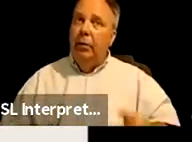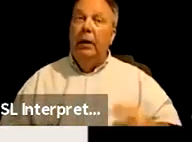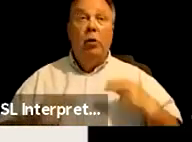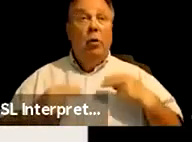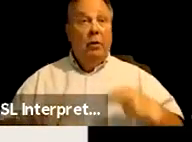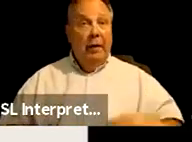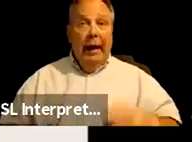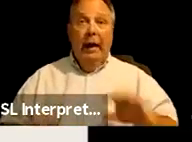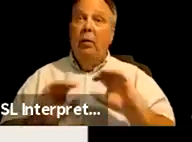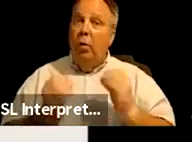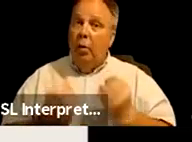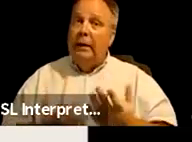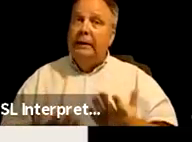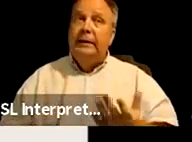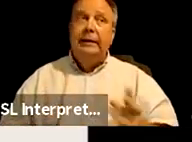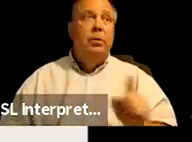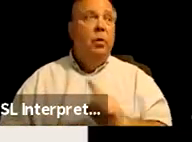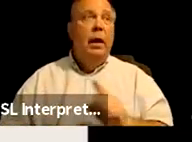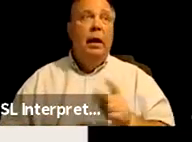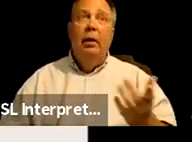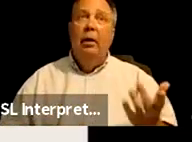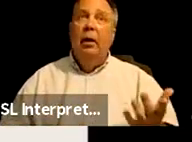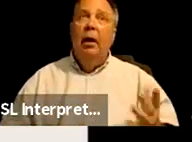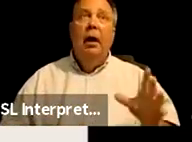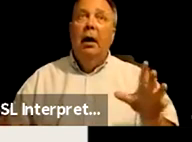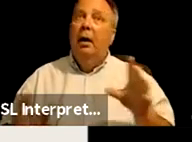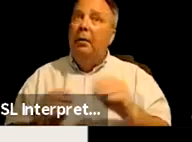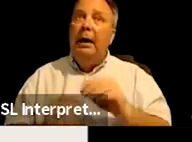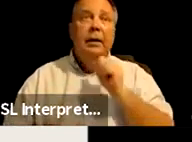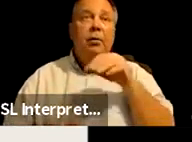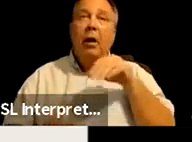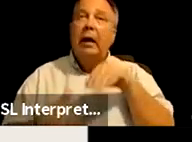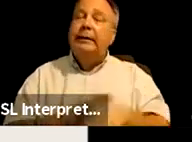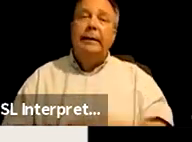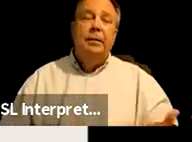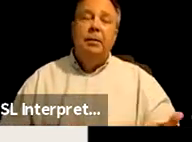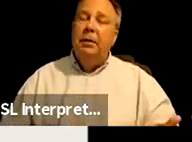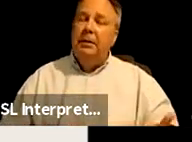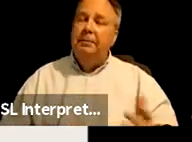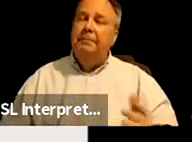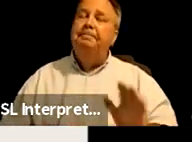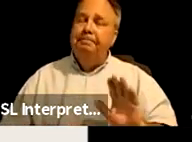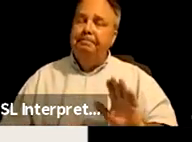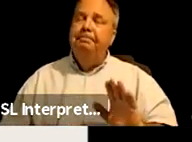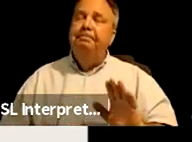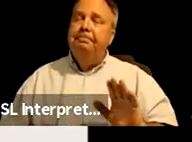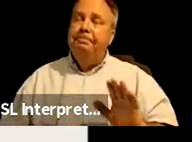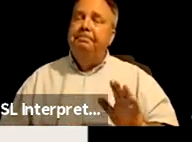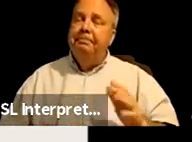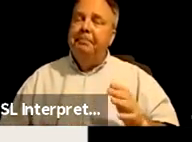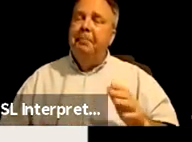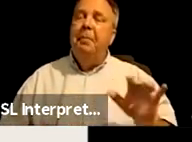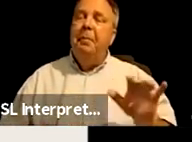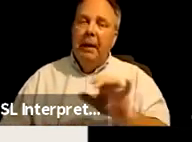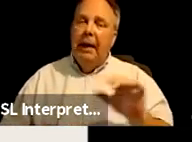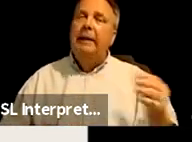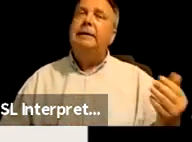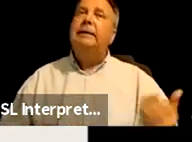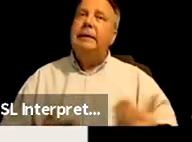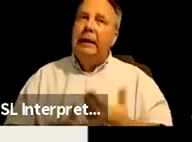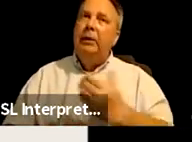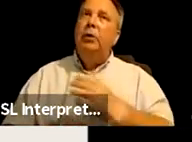organization where the meetings are not accessible. So, um, as a new